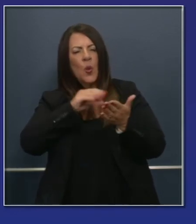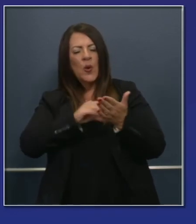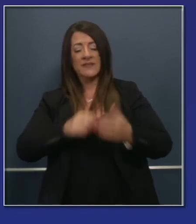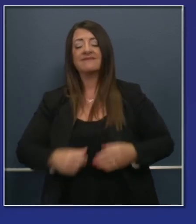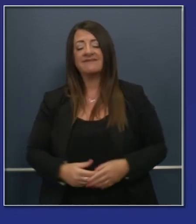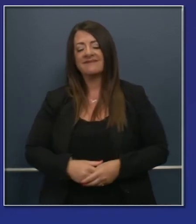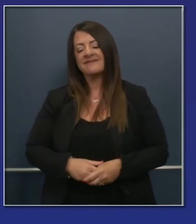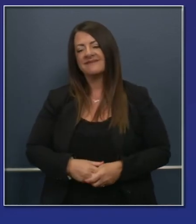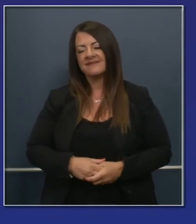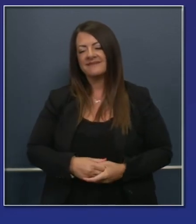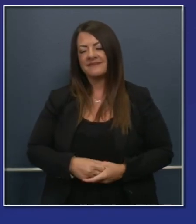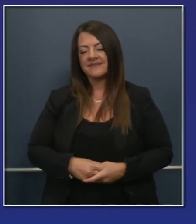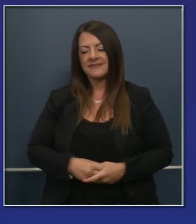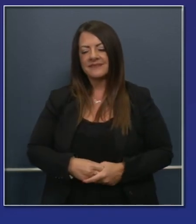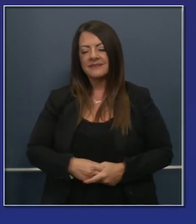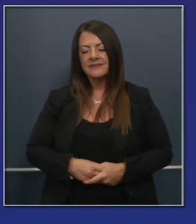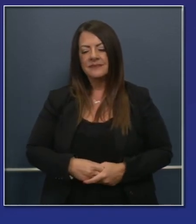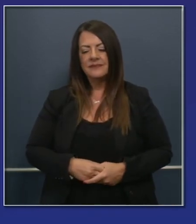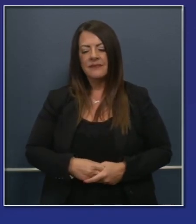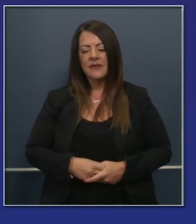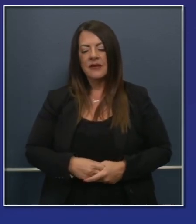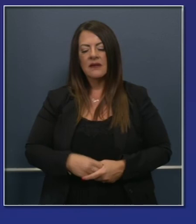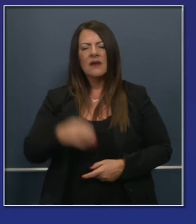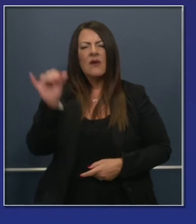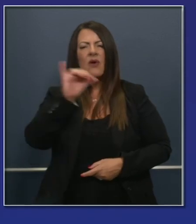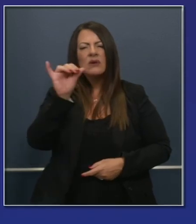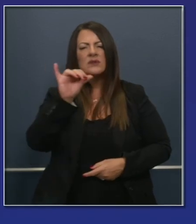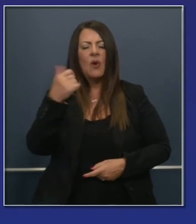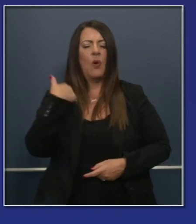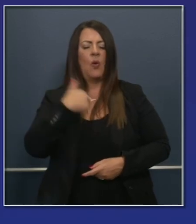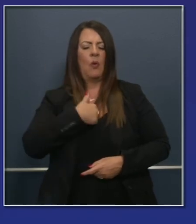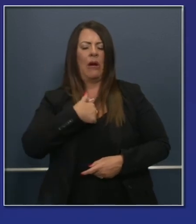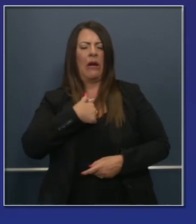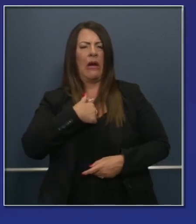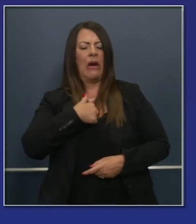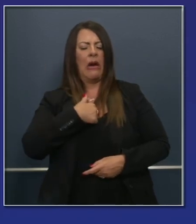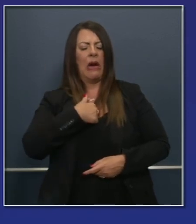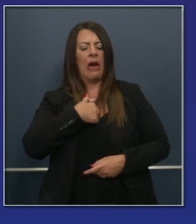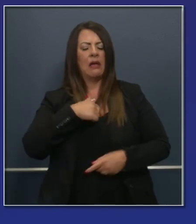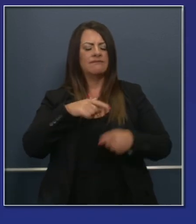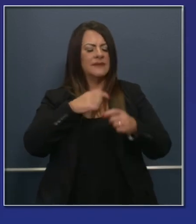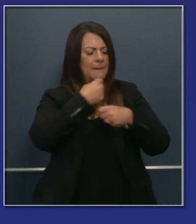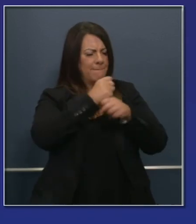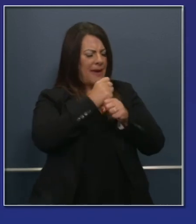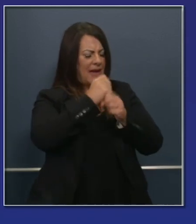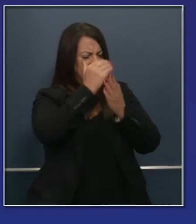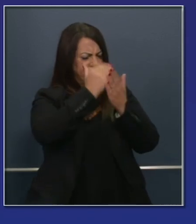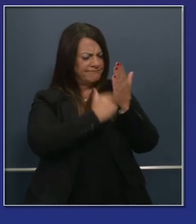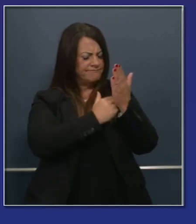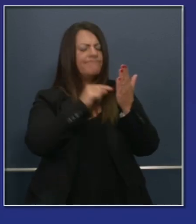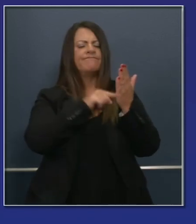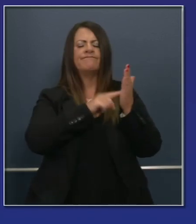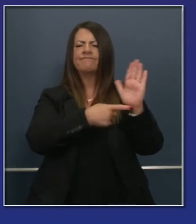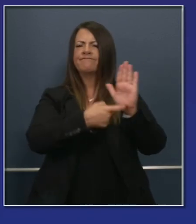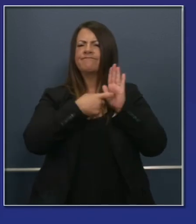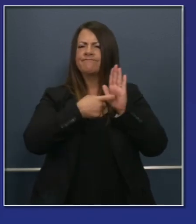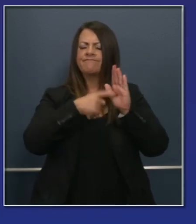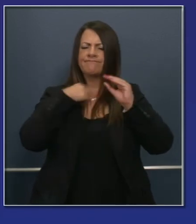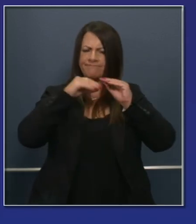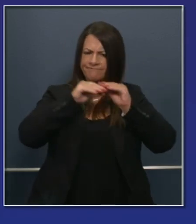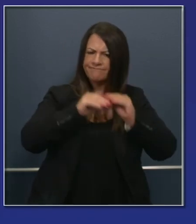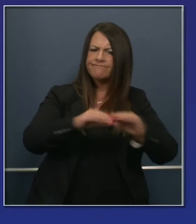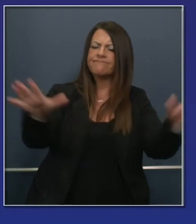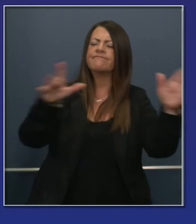that said we put out new requirements not every state did this in fact I would argue the vast majority based